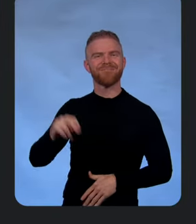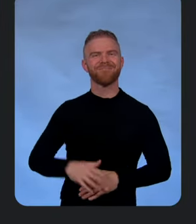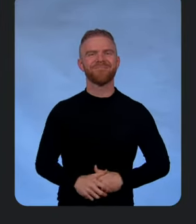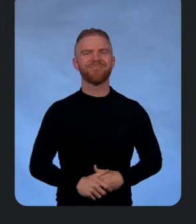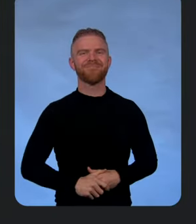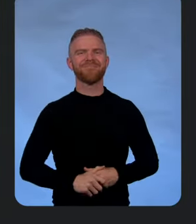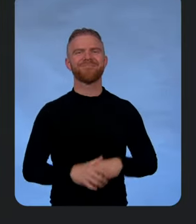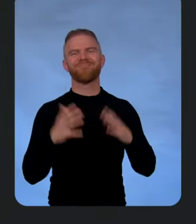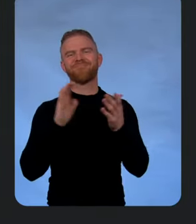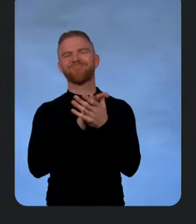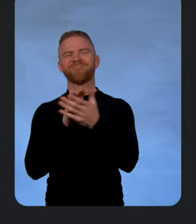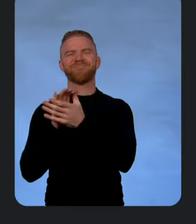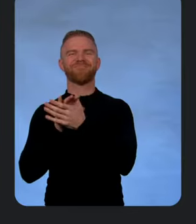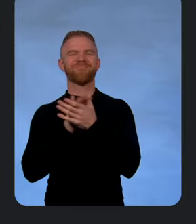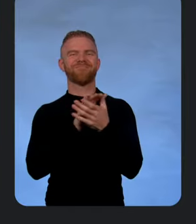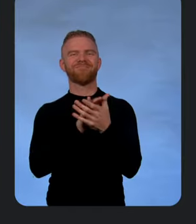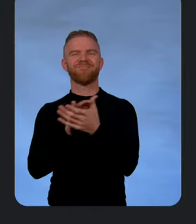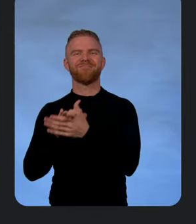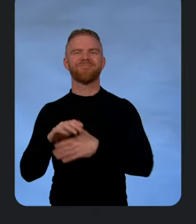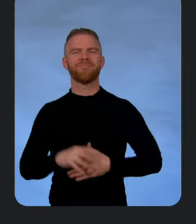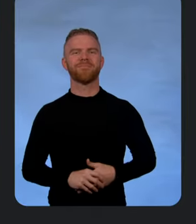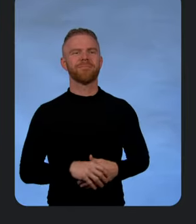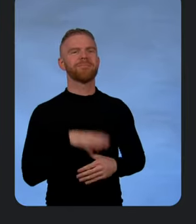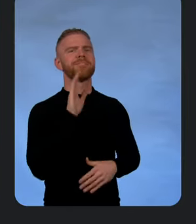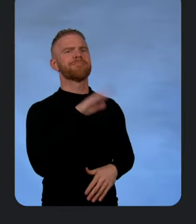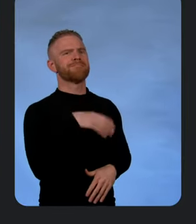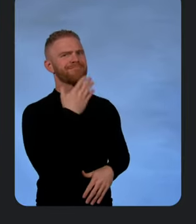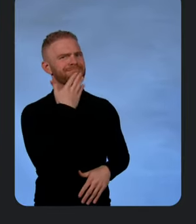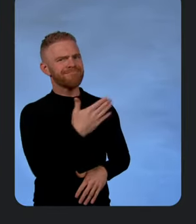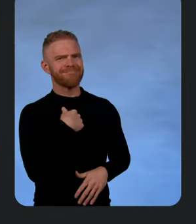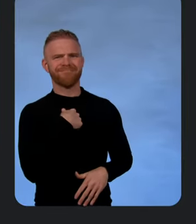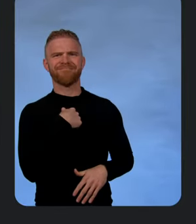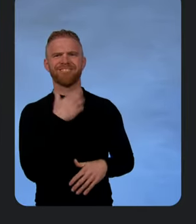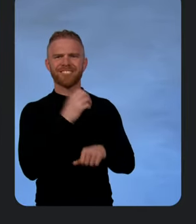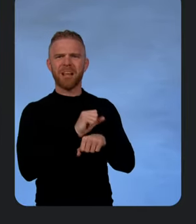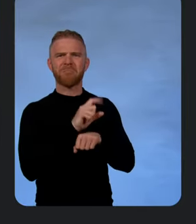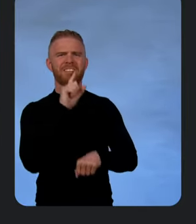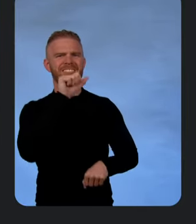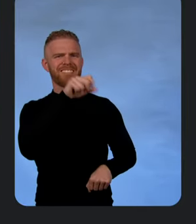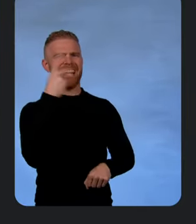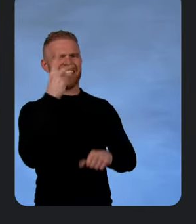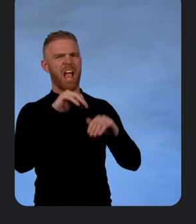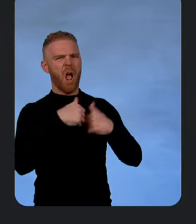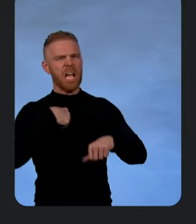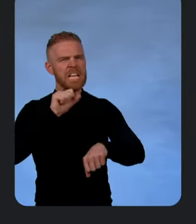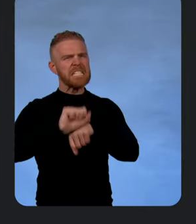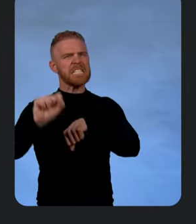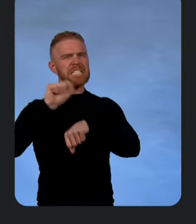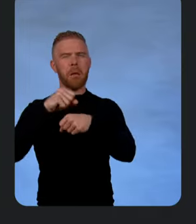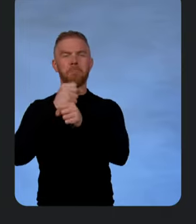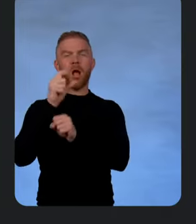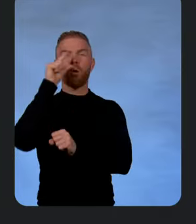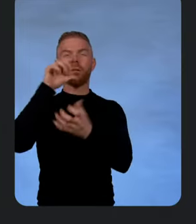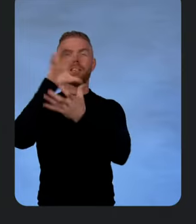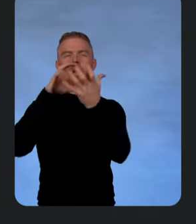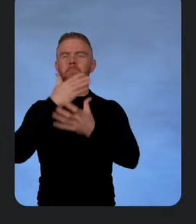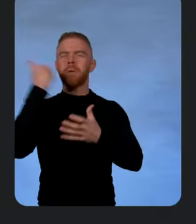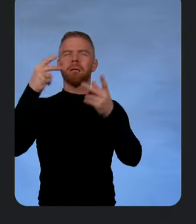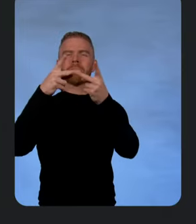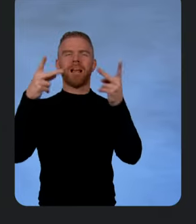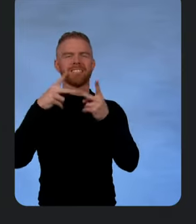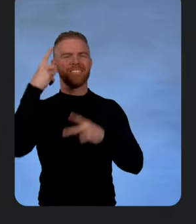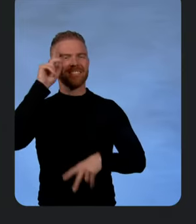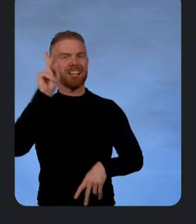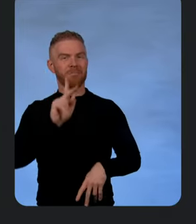Great job. So look, I love seeing how hard we work to make Google Cloud the absolute best place to run Kubernetes. And it gets that much better